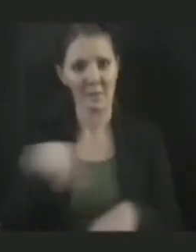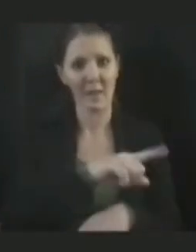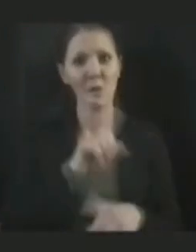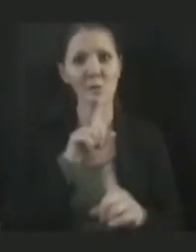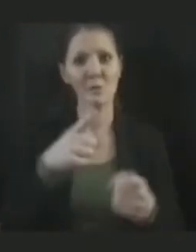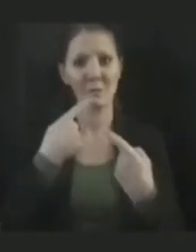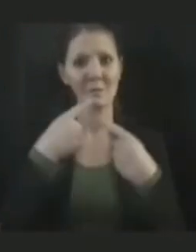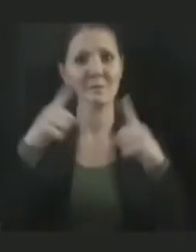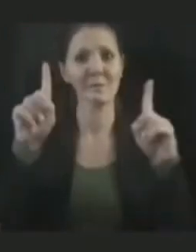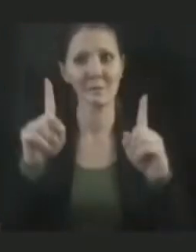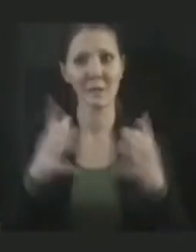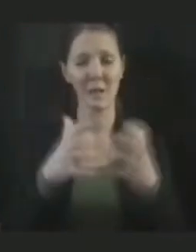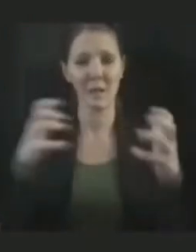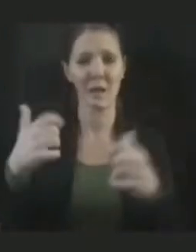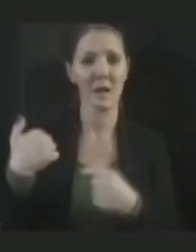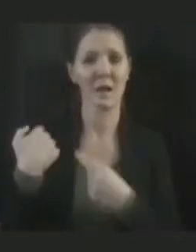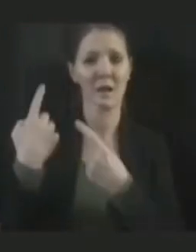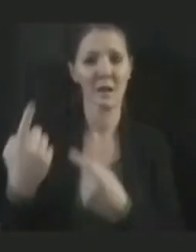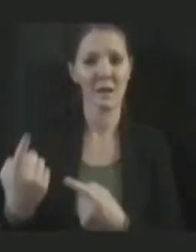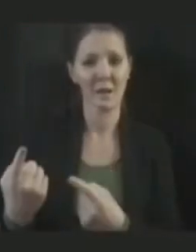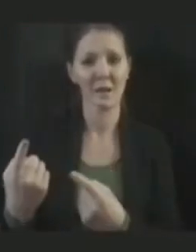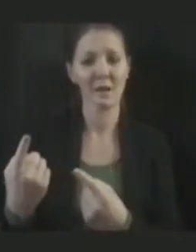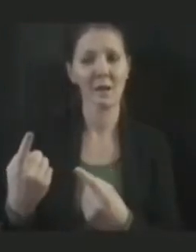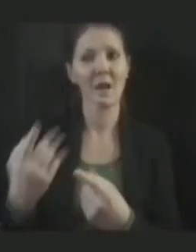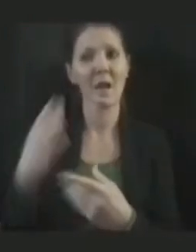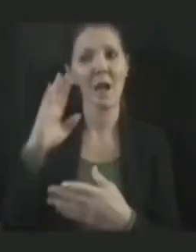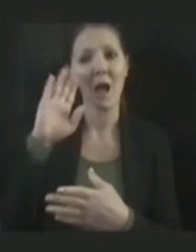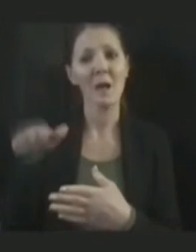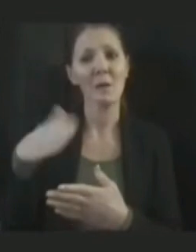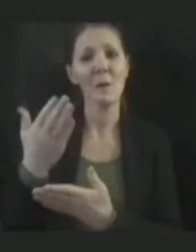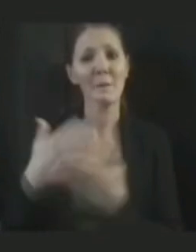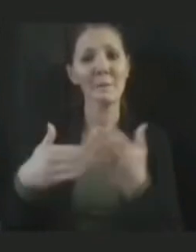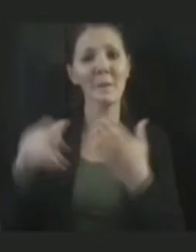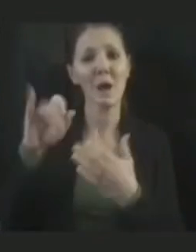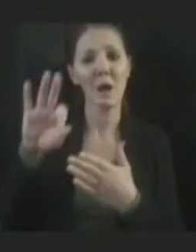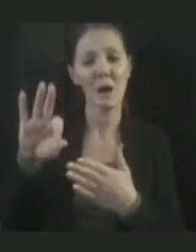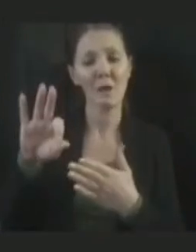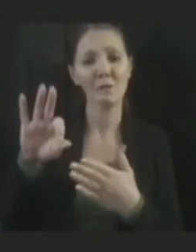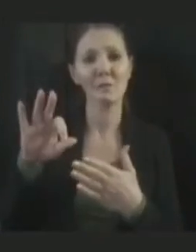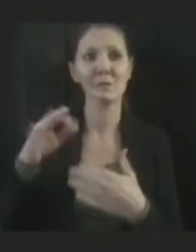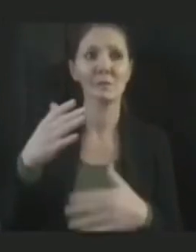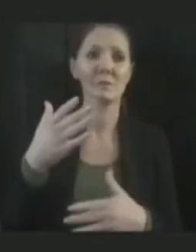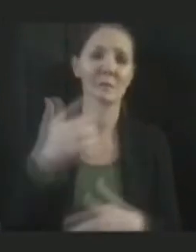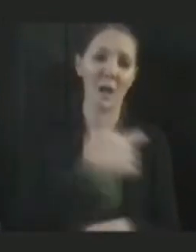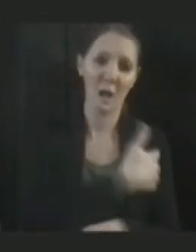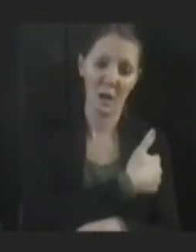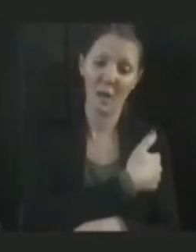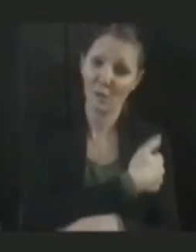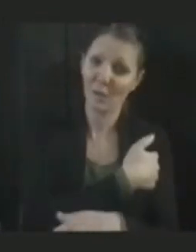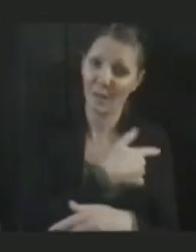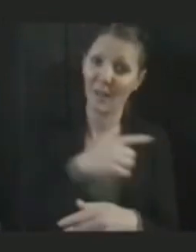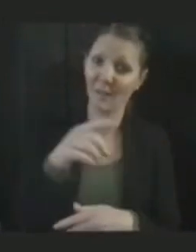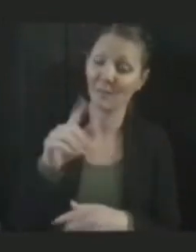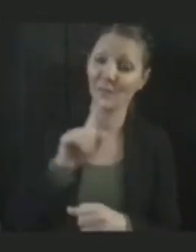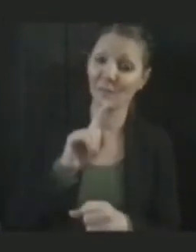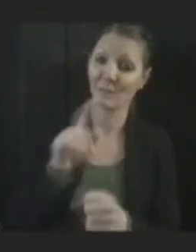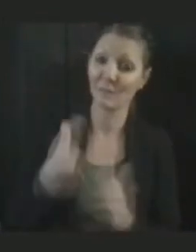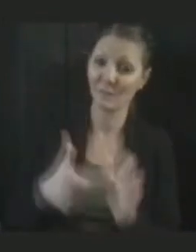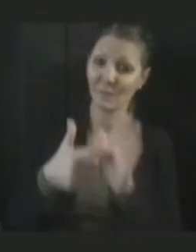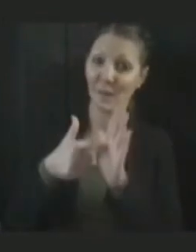things. And I would say that in part due to the underlying vaccine mandate that the governor issued,